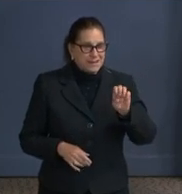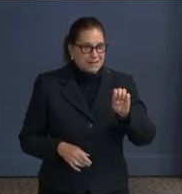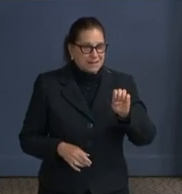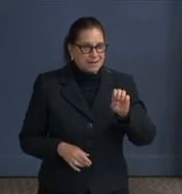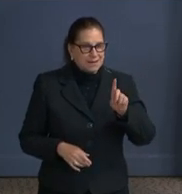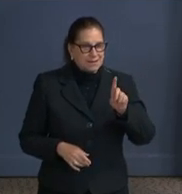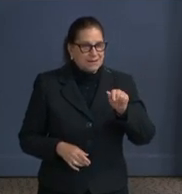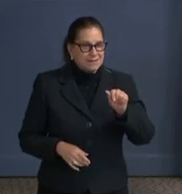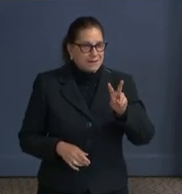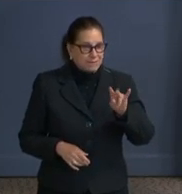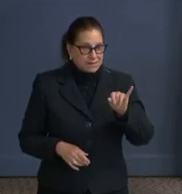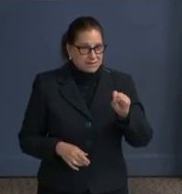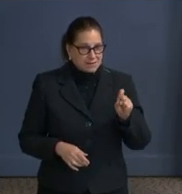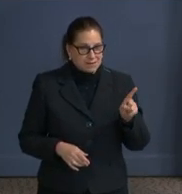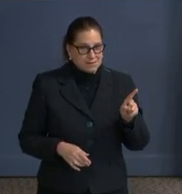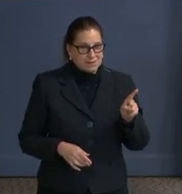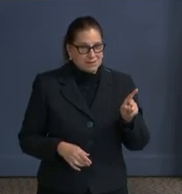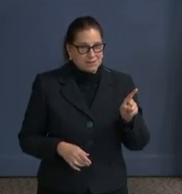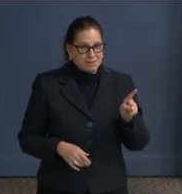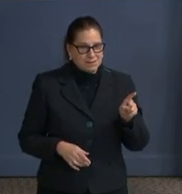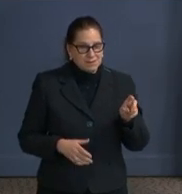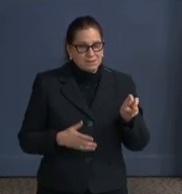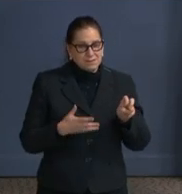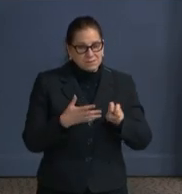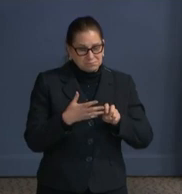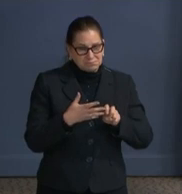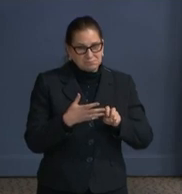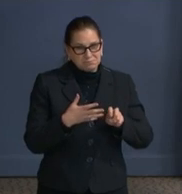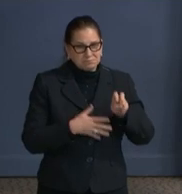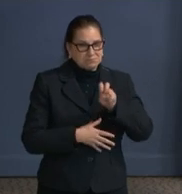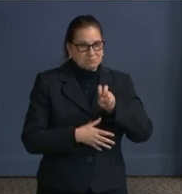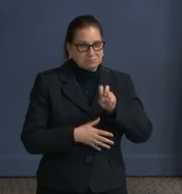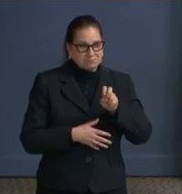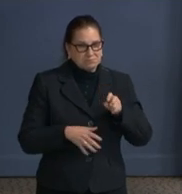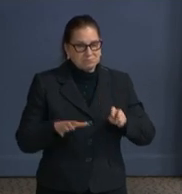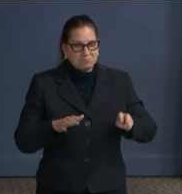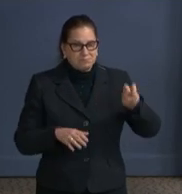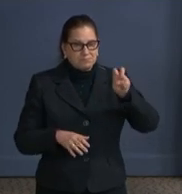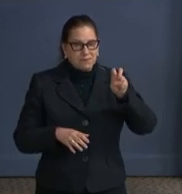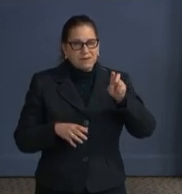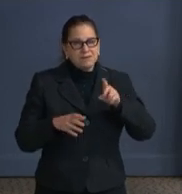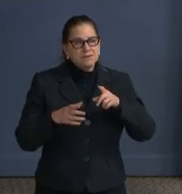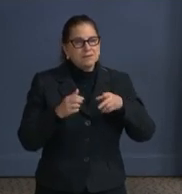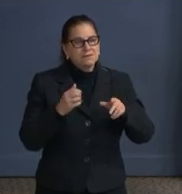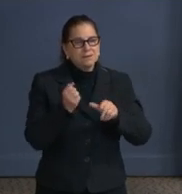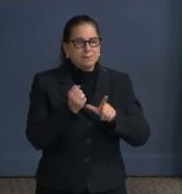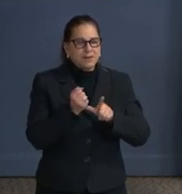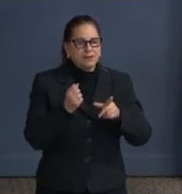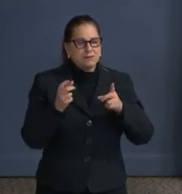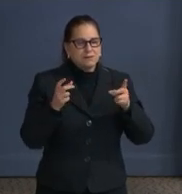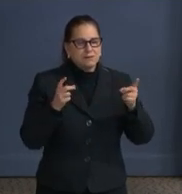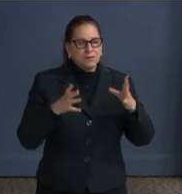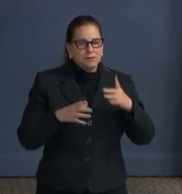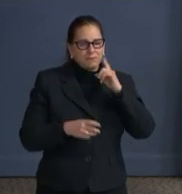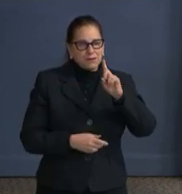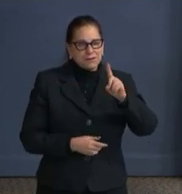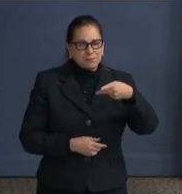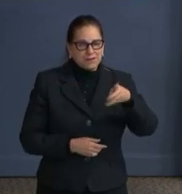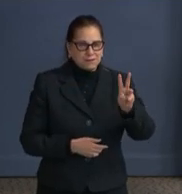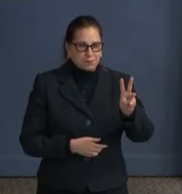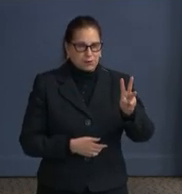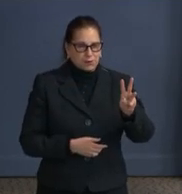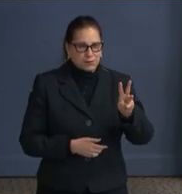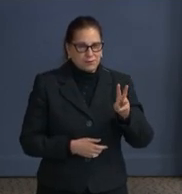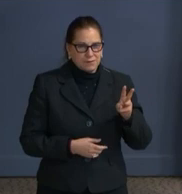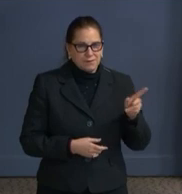of DPW. Christine currently serves as the agency's general counsel. It's a role that she has been in